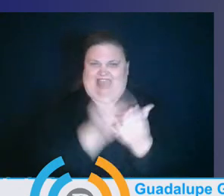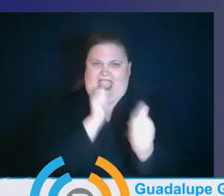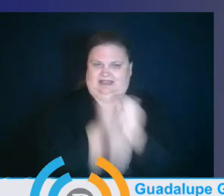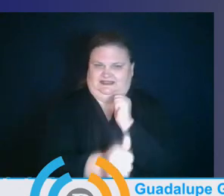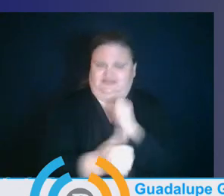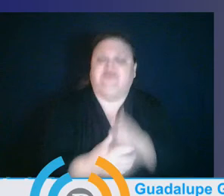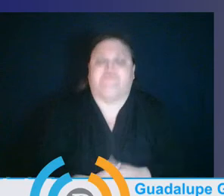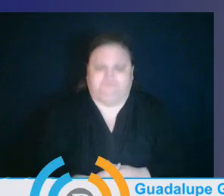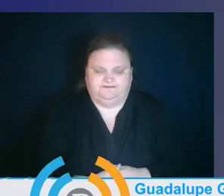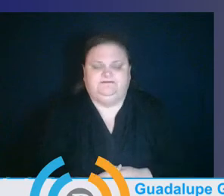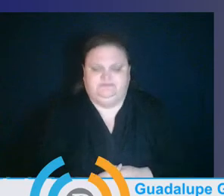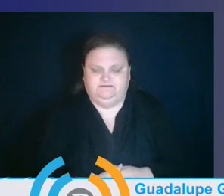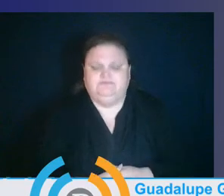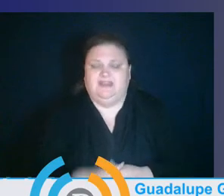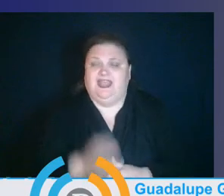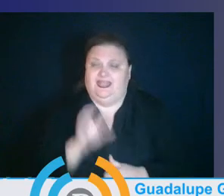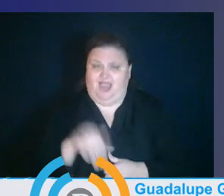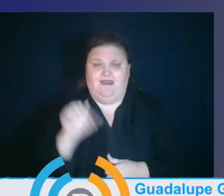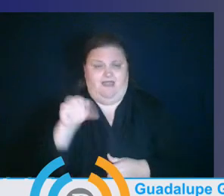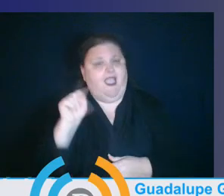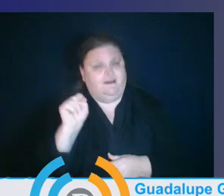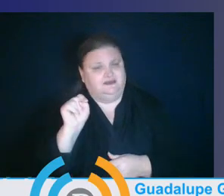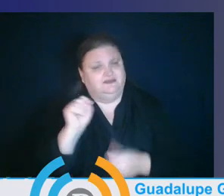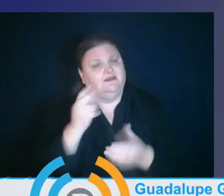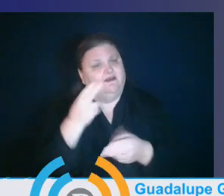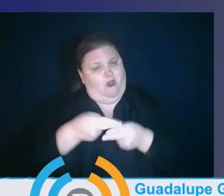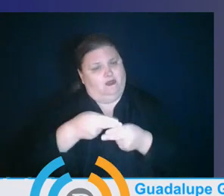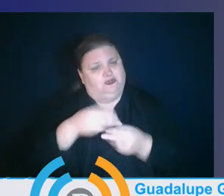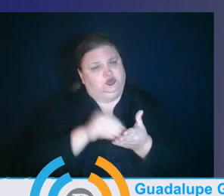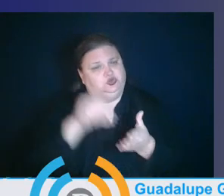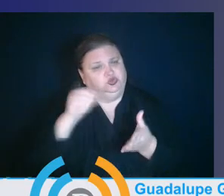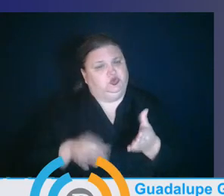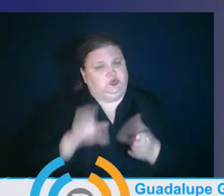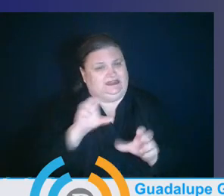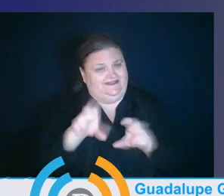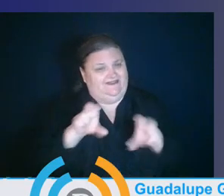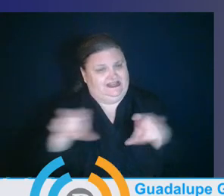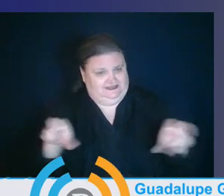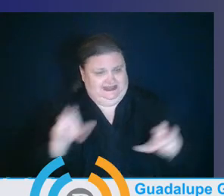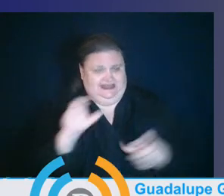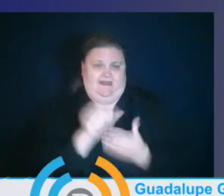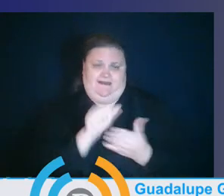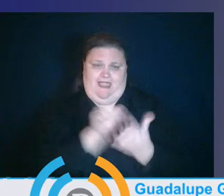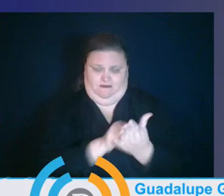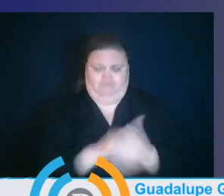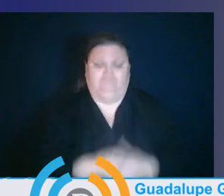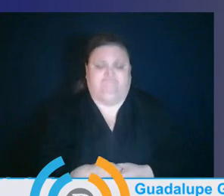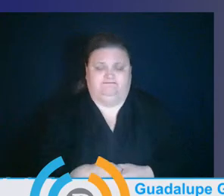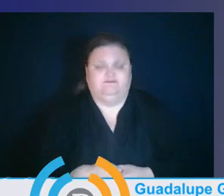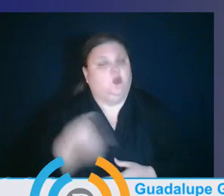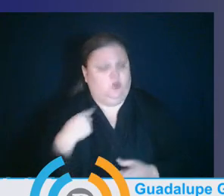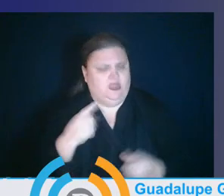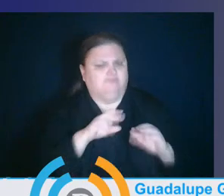in there was the student investment account. And we went on the road and we heard from our students, we heard from our community, we heard from our